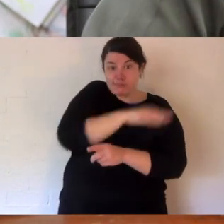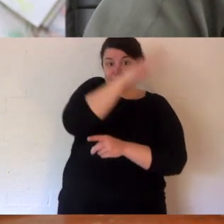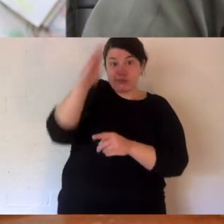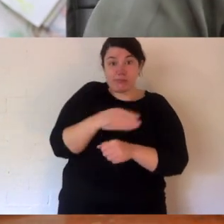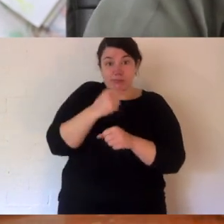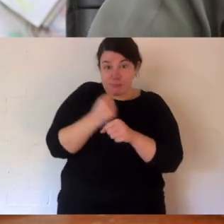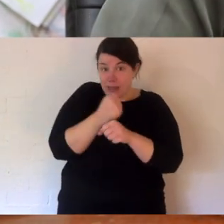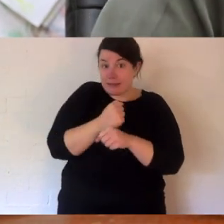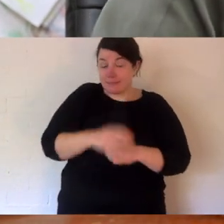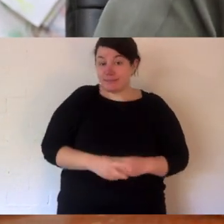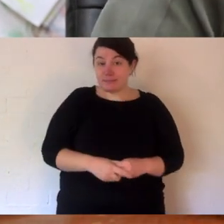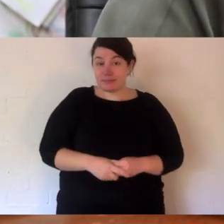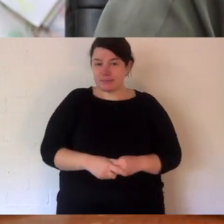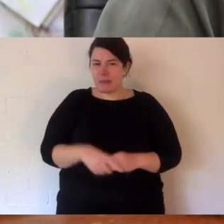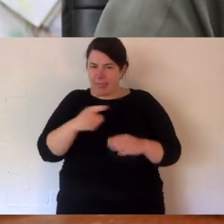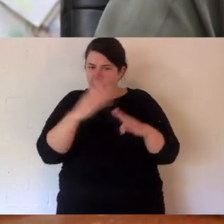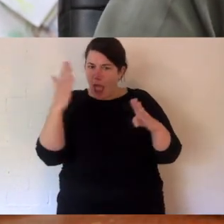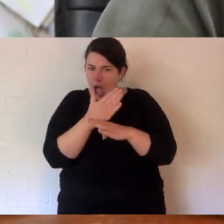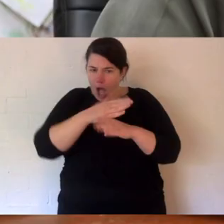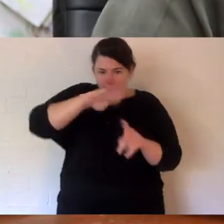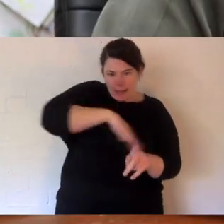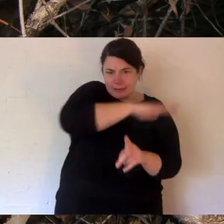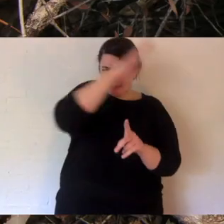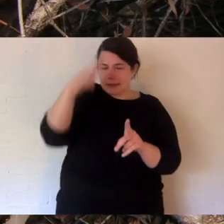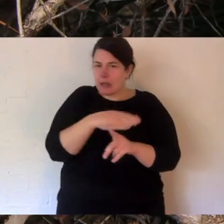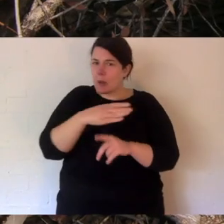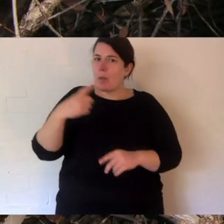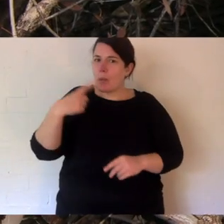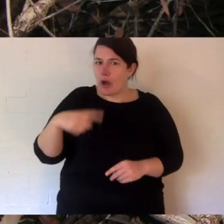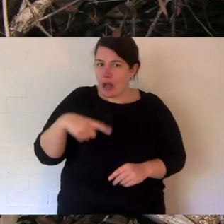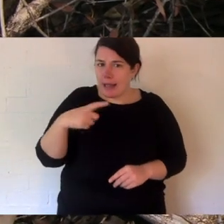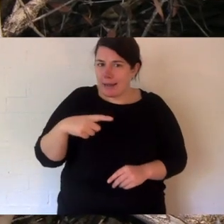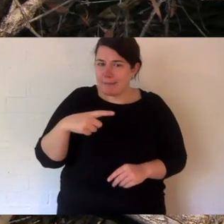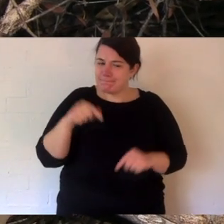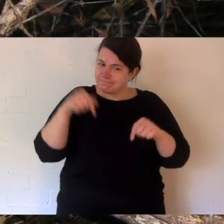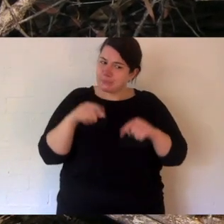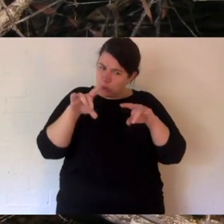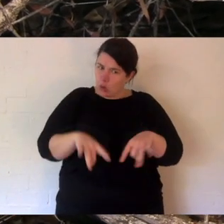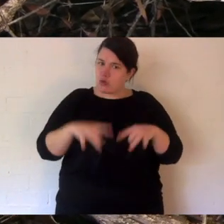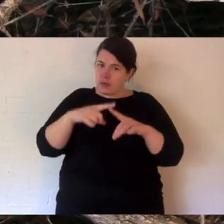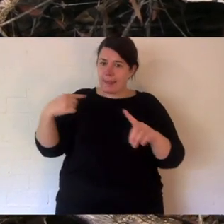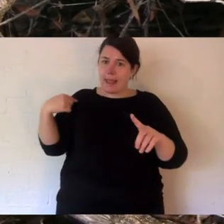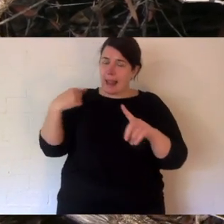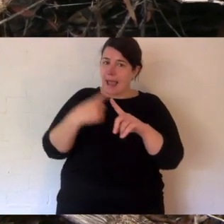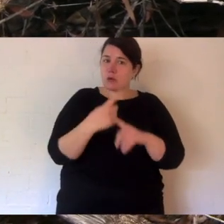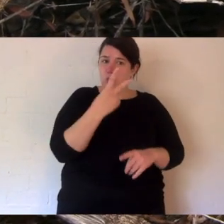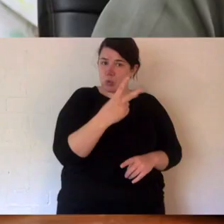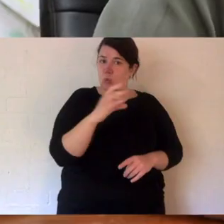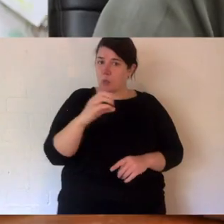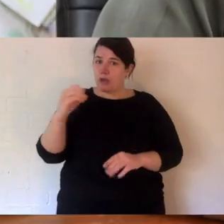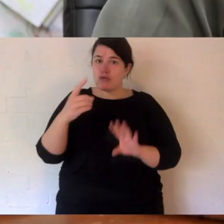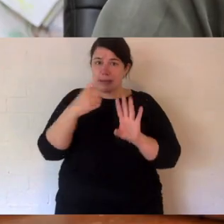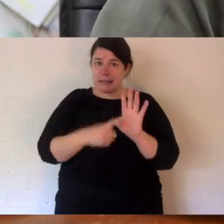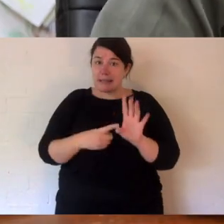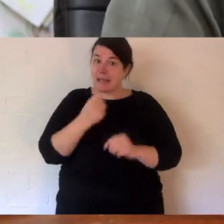Now, the thing is that they really bunker down in that nest and they rely on it. What's happened in Australia in the last 200